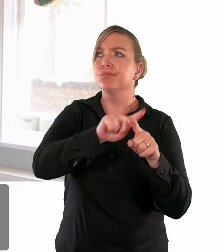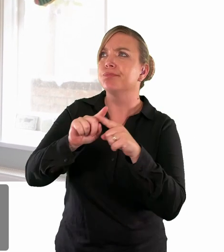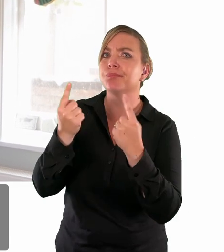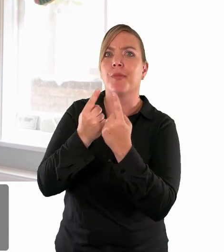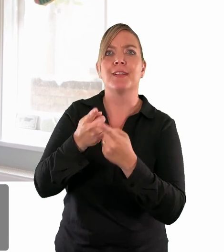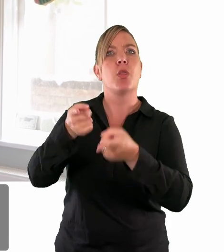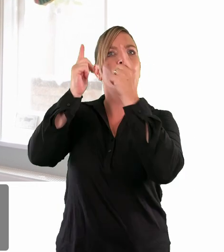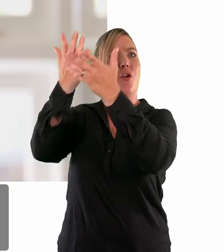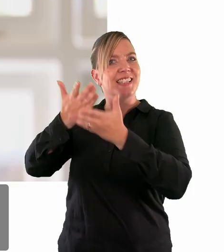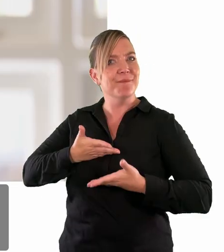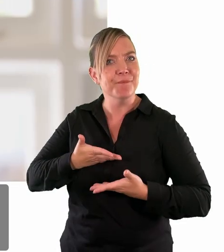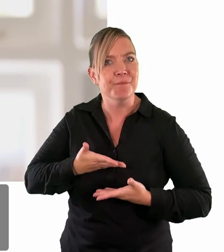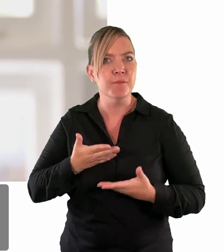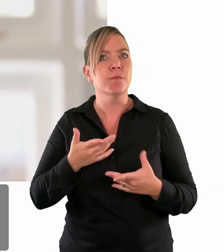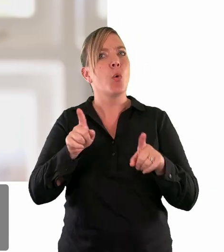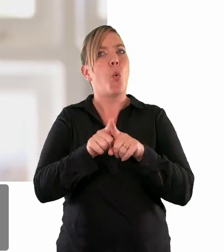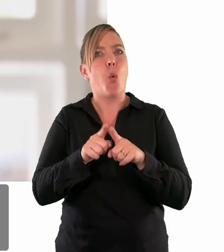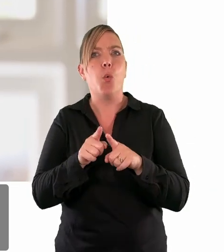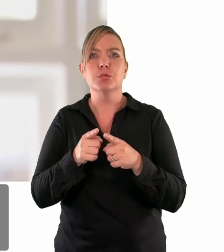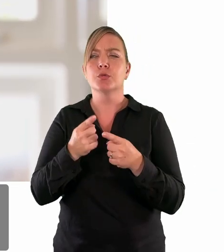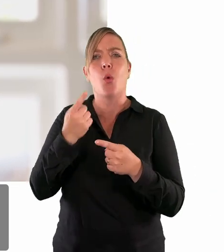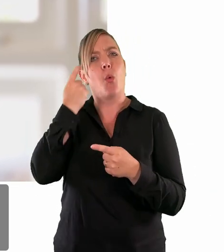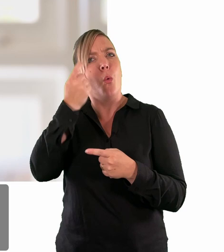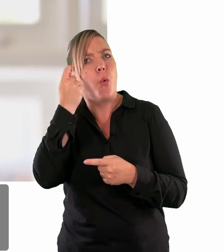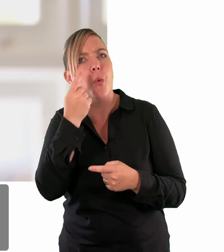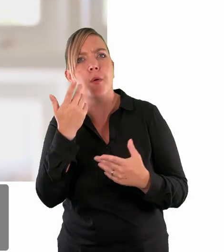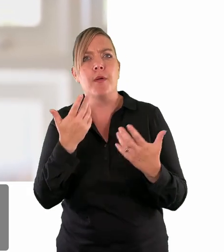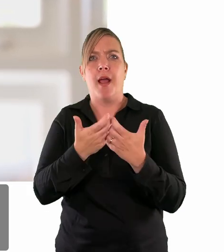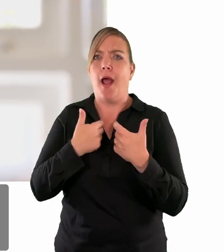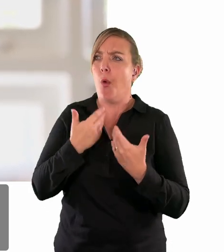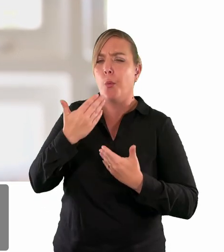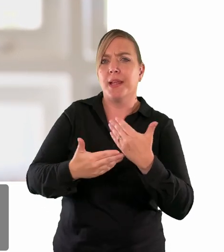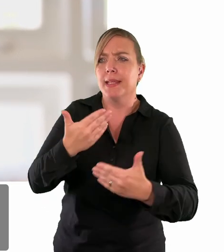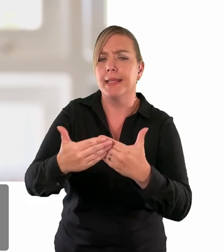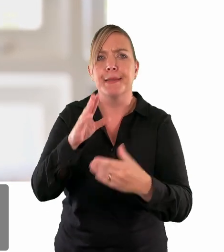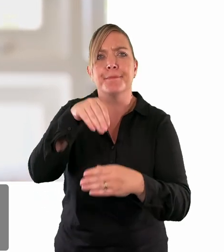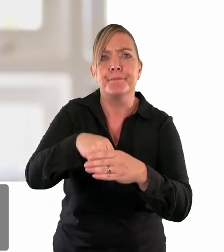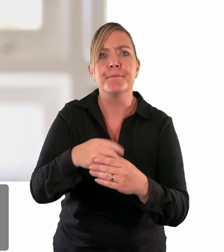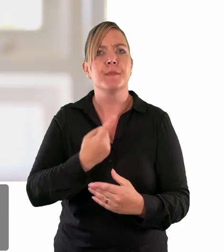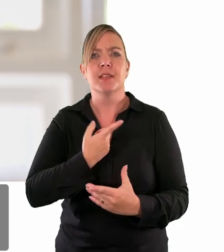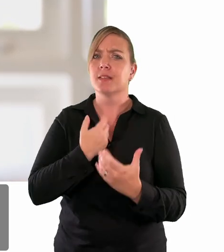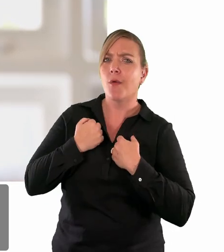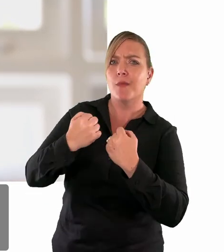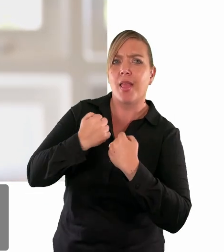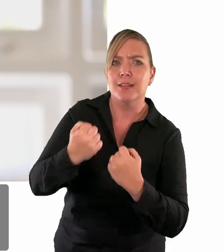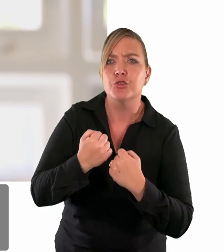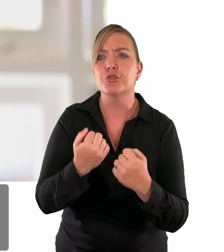goodness of all the uh all the things god gives us but also as a way that may lead us into this time of self-reflection